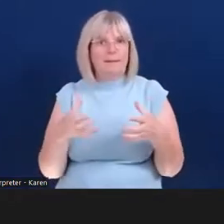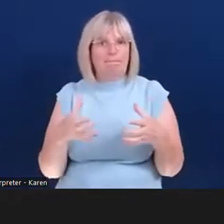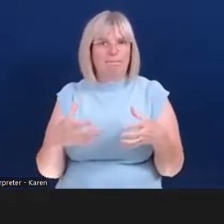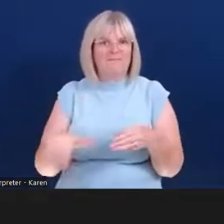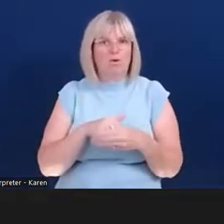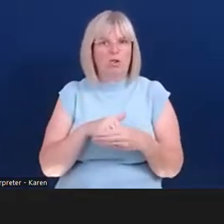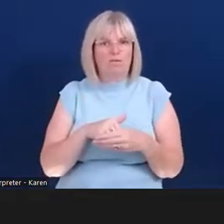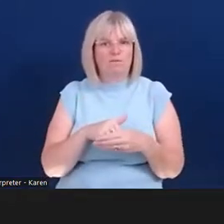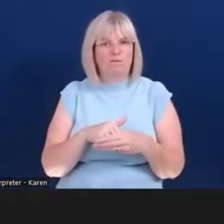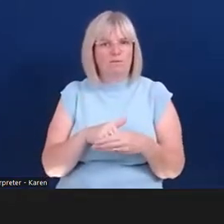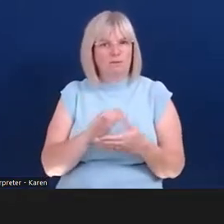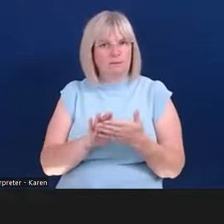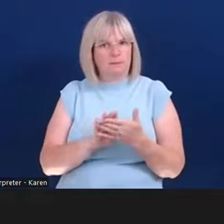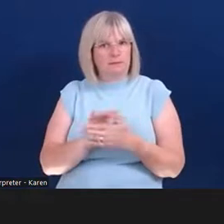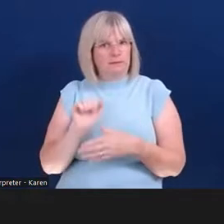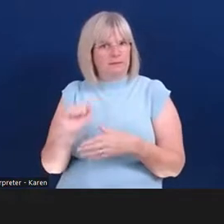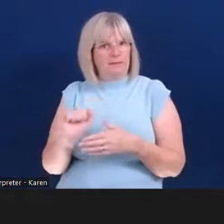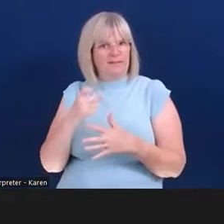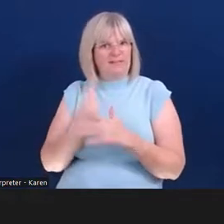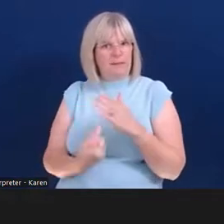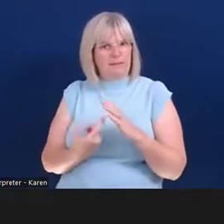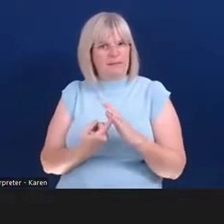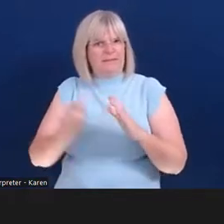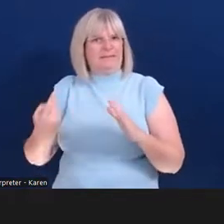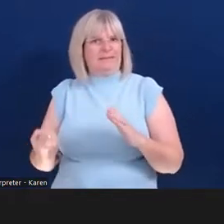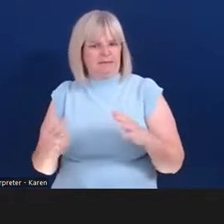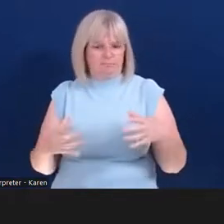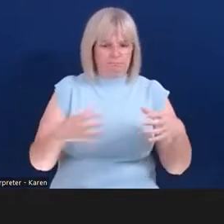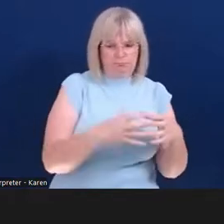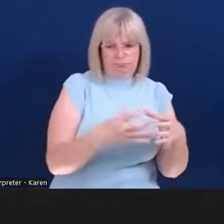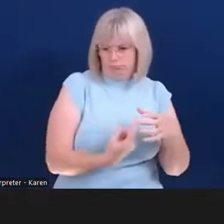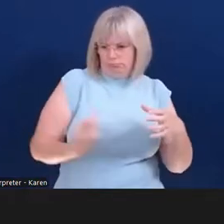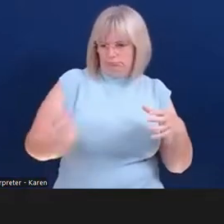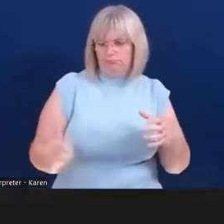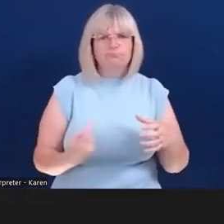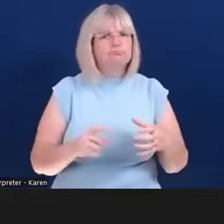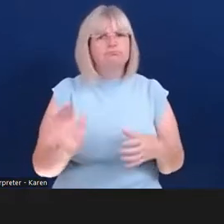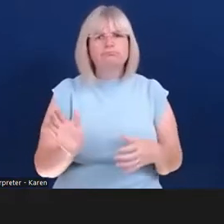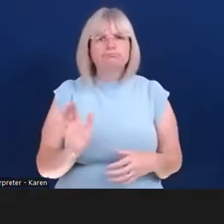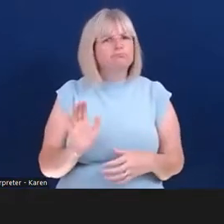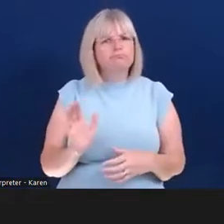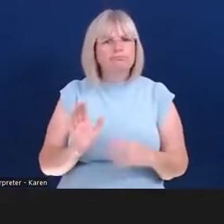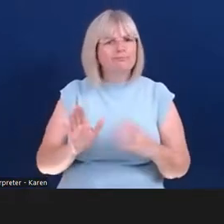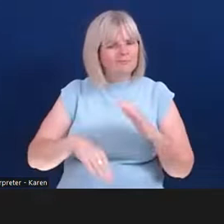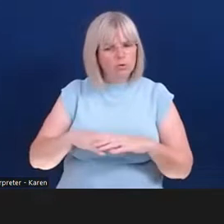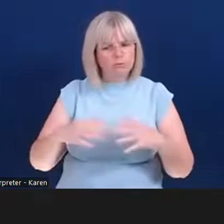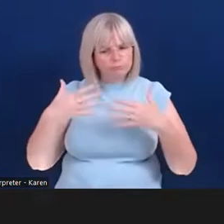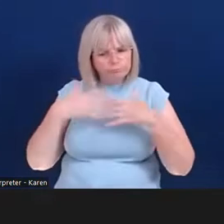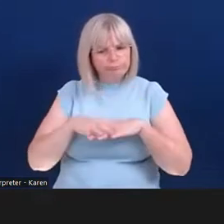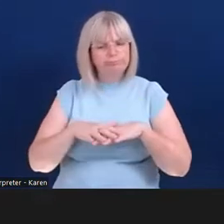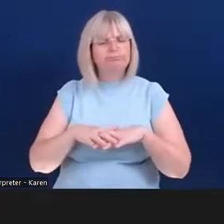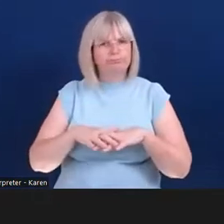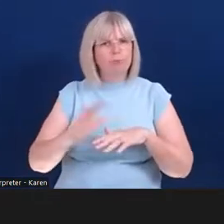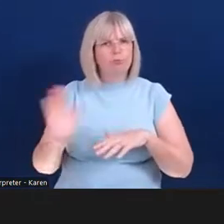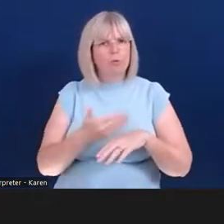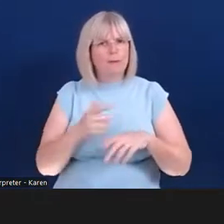different from everybody else. It's a fully inclusive programme of idea which every individual within the workplace has the same contribution.